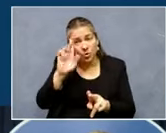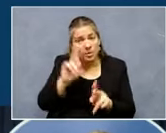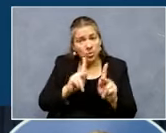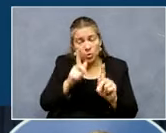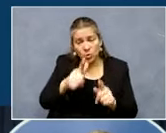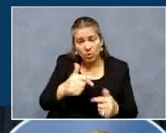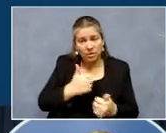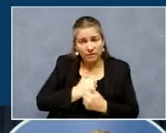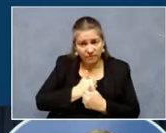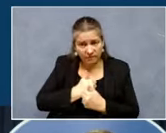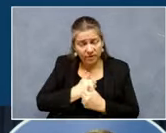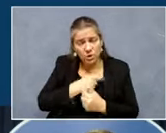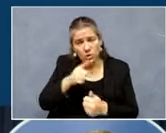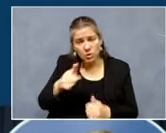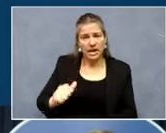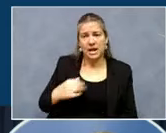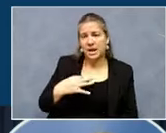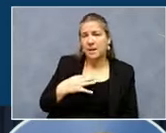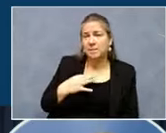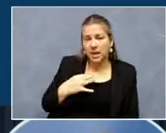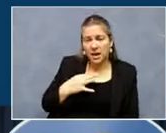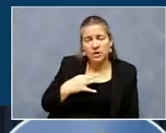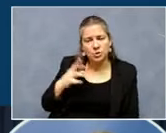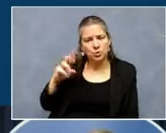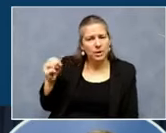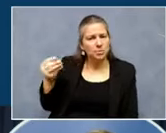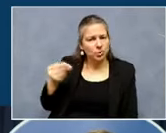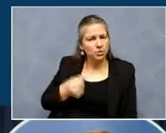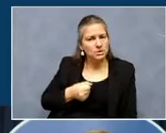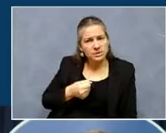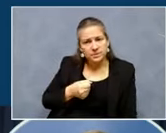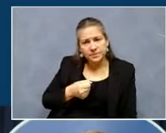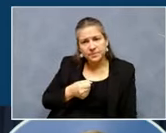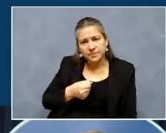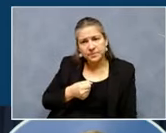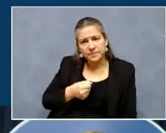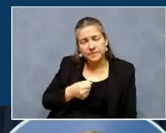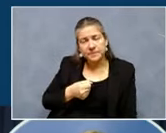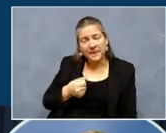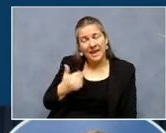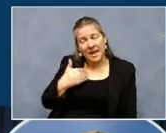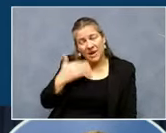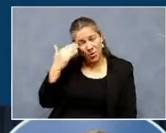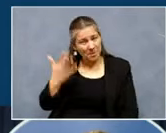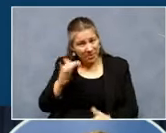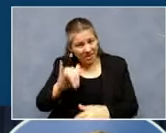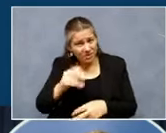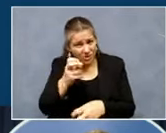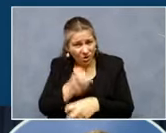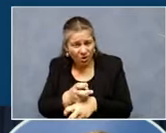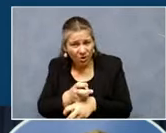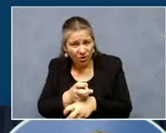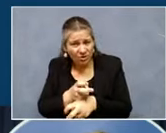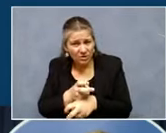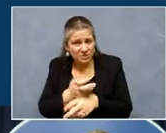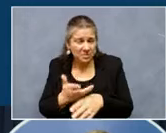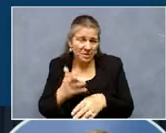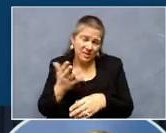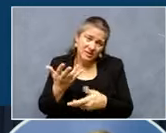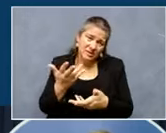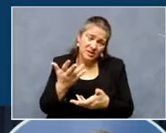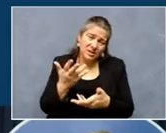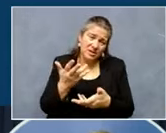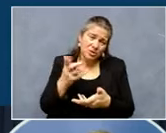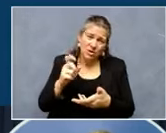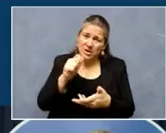you can apply to, to get reimbursed. And I know that might be hard and it should be your decision. If you've already